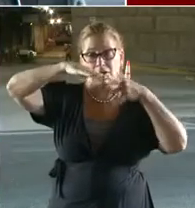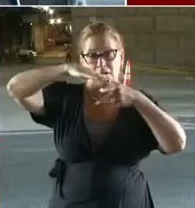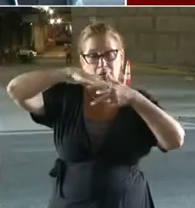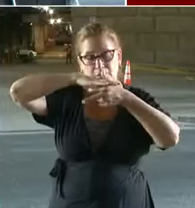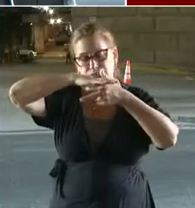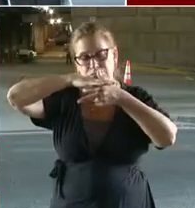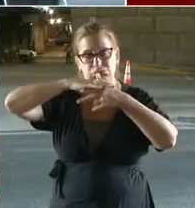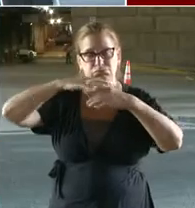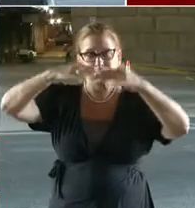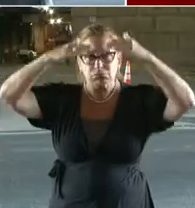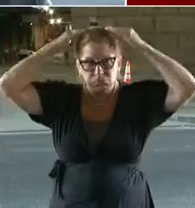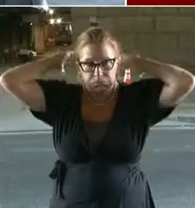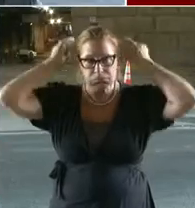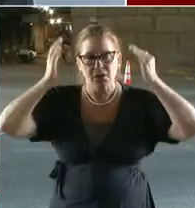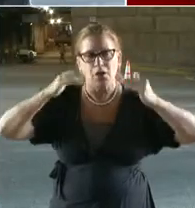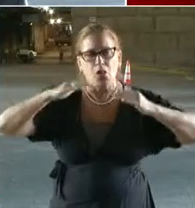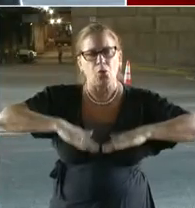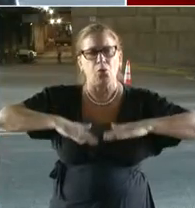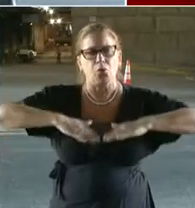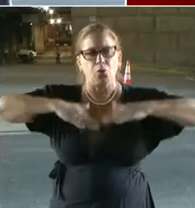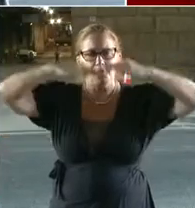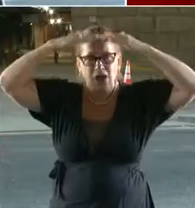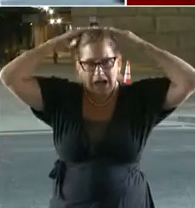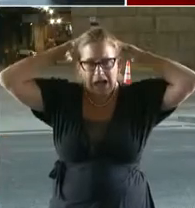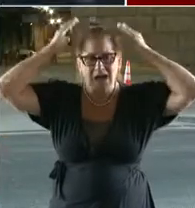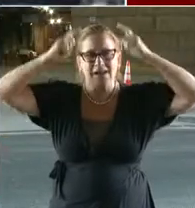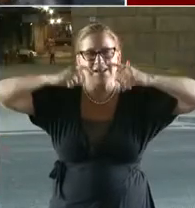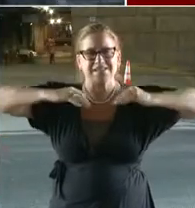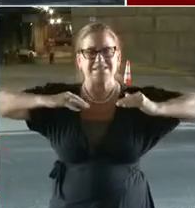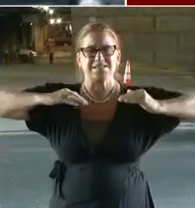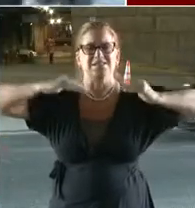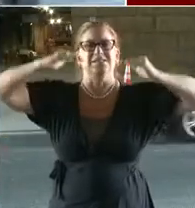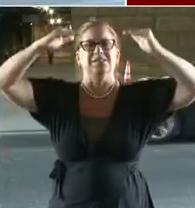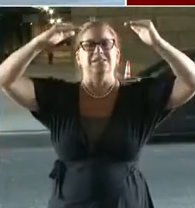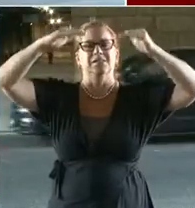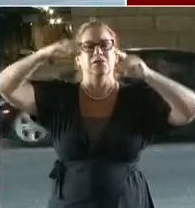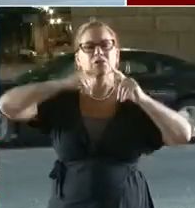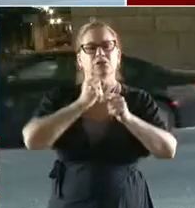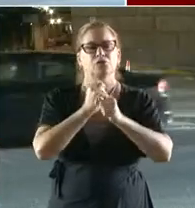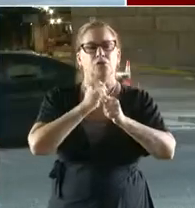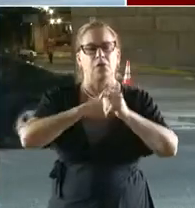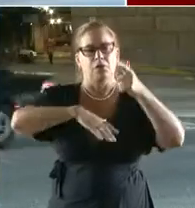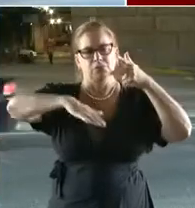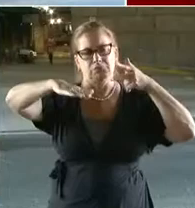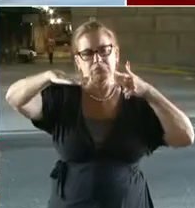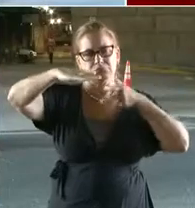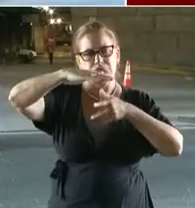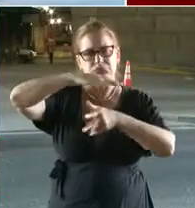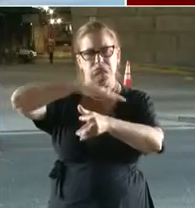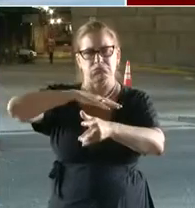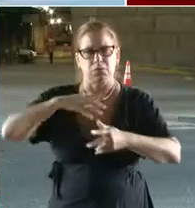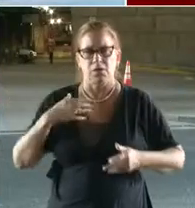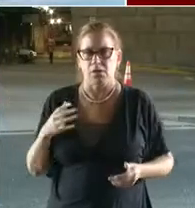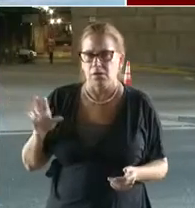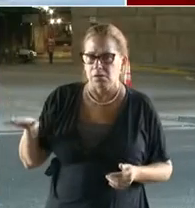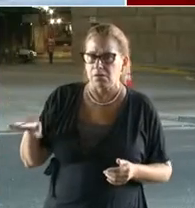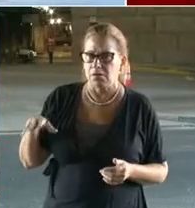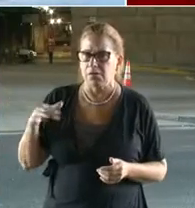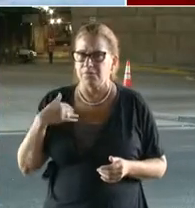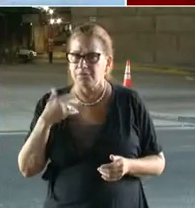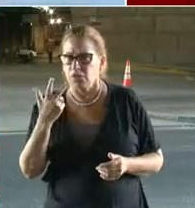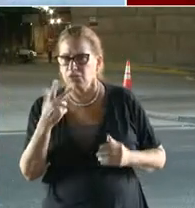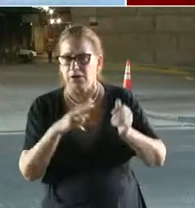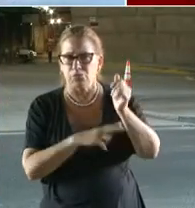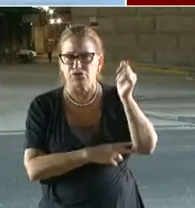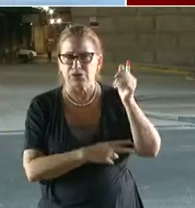communities to go back and forth across the highway. And what assurance do you have for the residents? And I noticed here, I think, three bridges left, right? Three of these